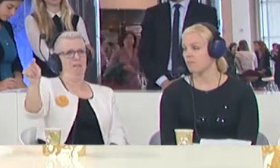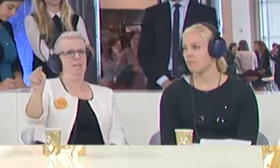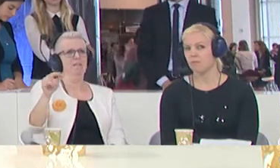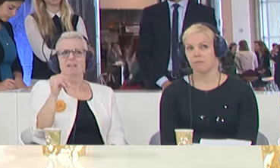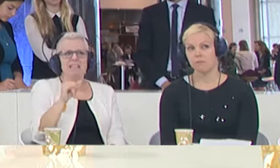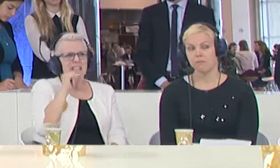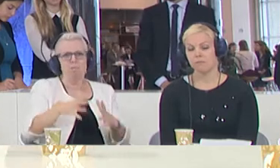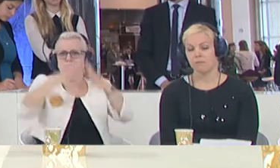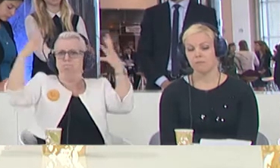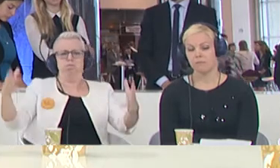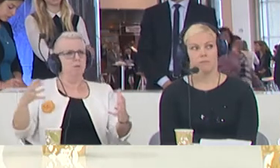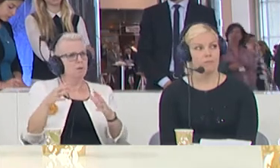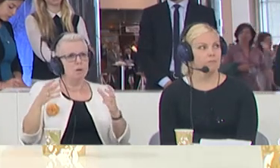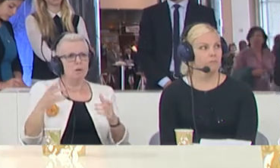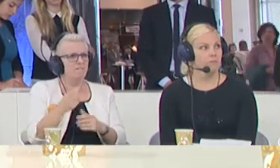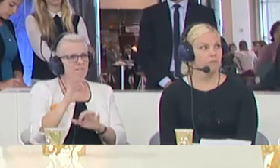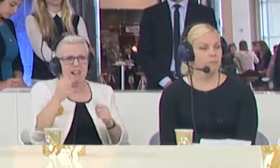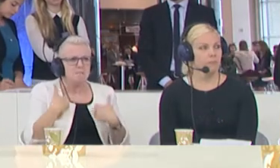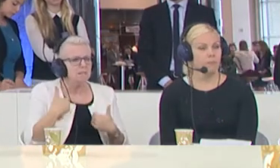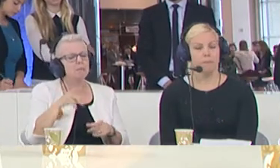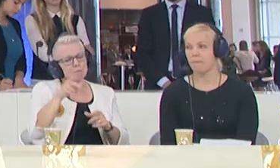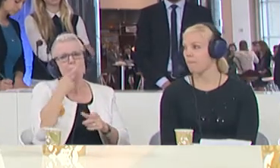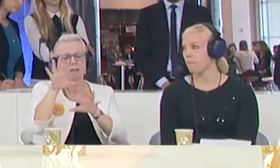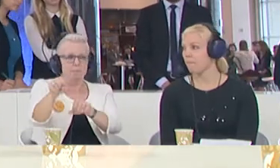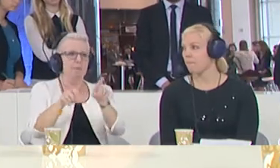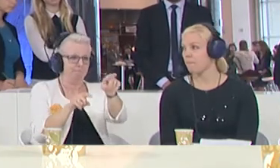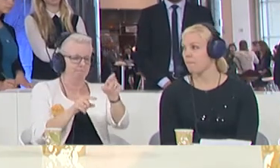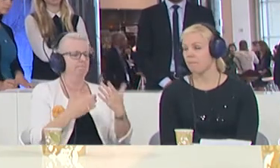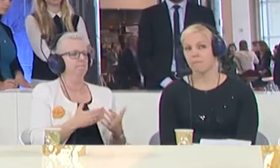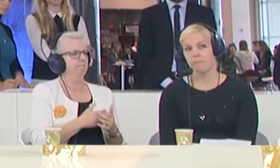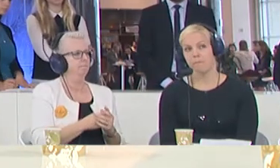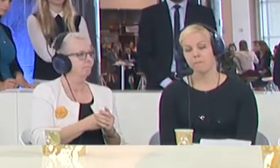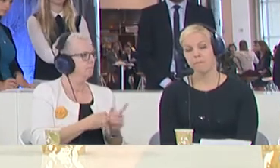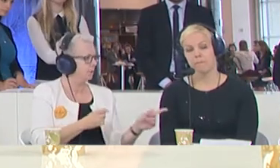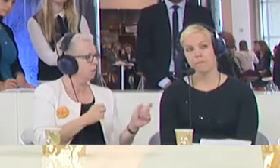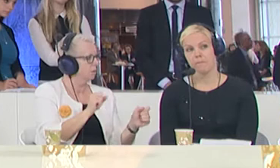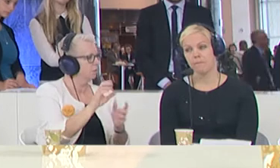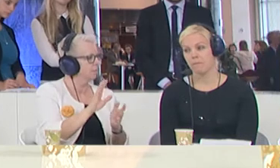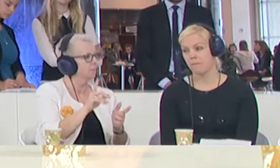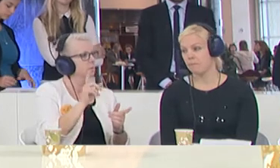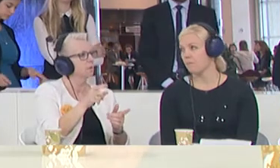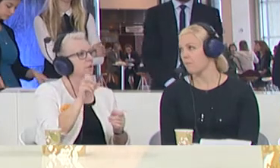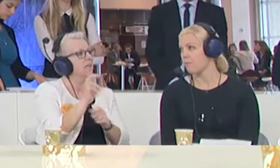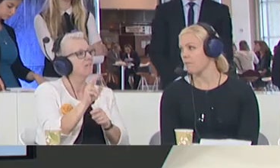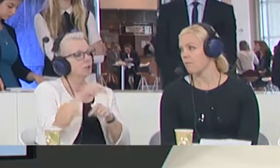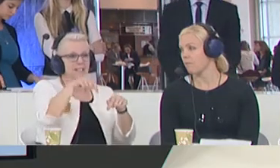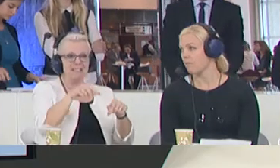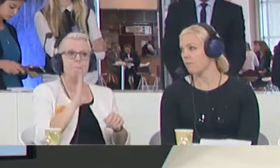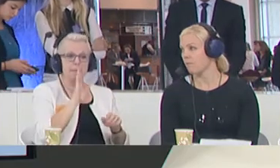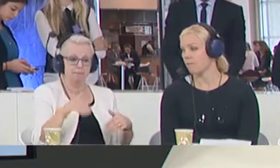numbers, and I think Europe should be able to deal with those. Helga Stevens, the refugees I've spoken with here in Belgium,